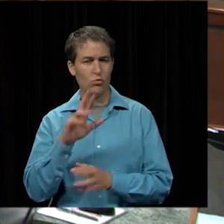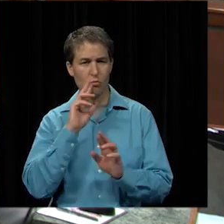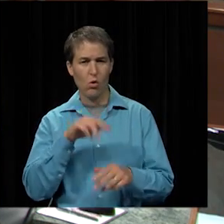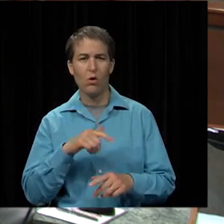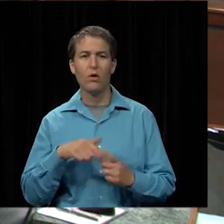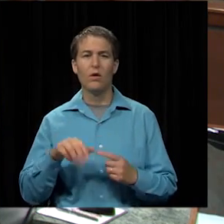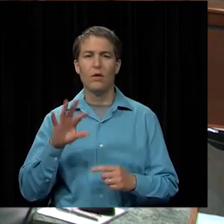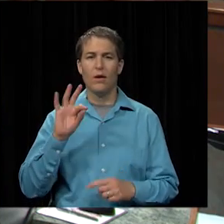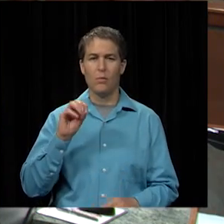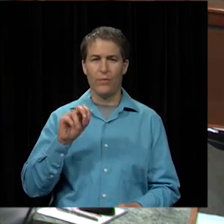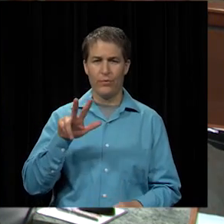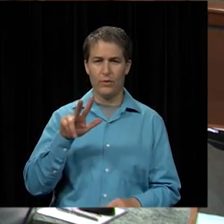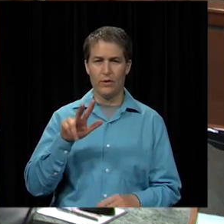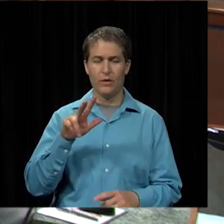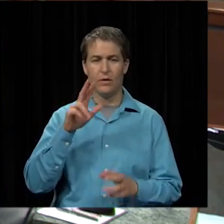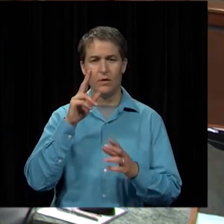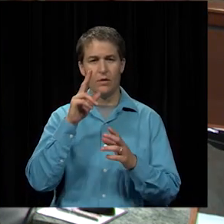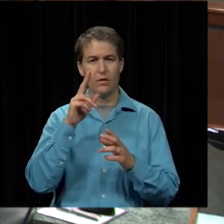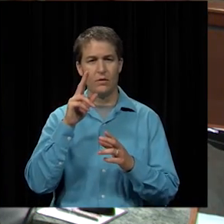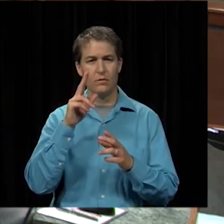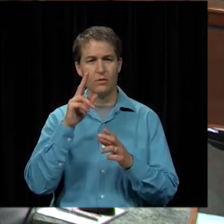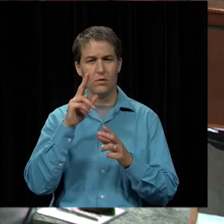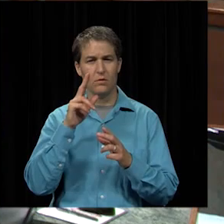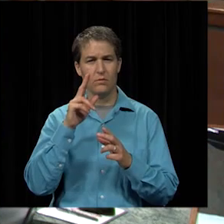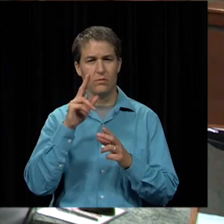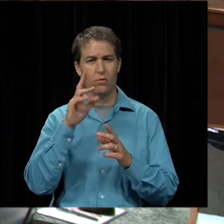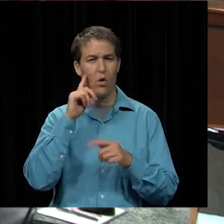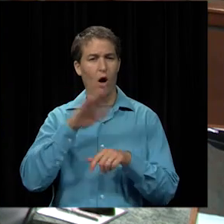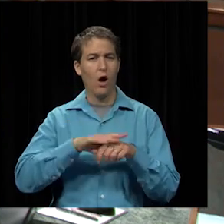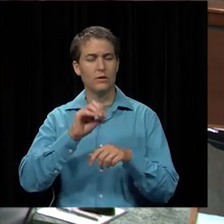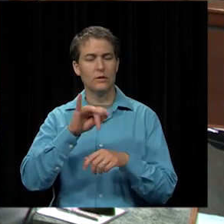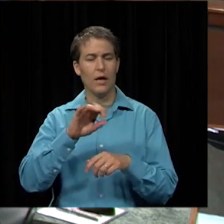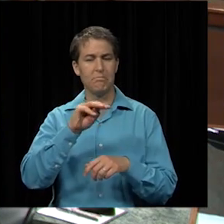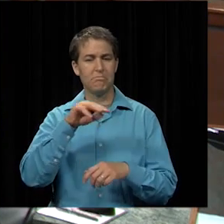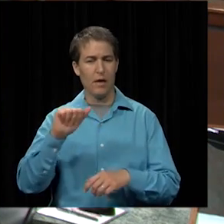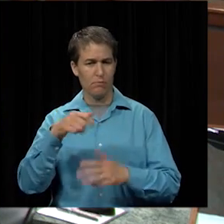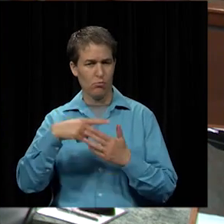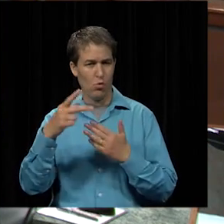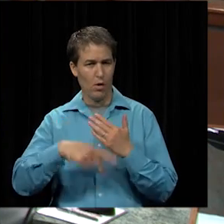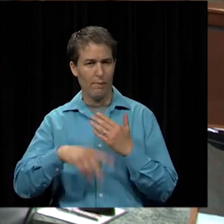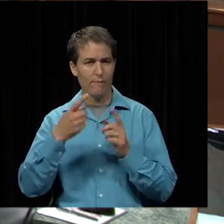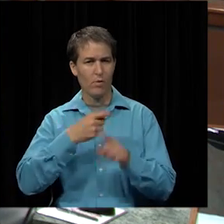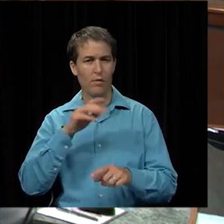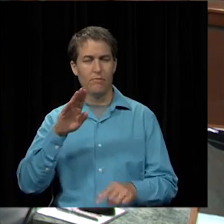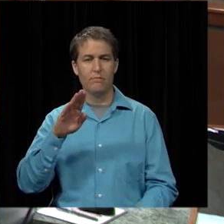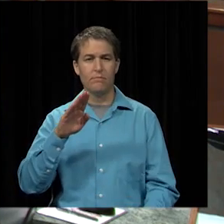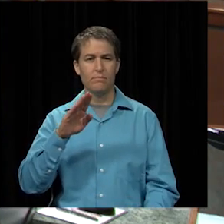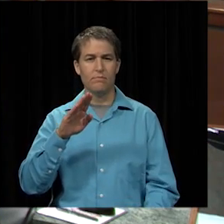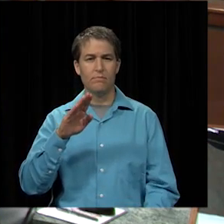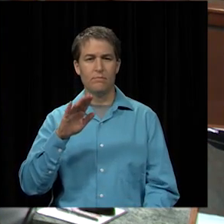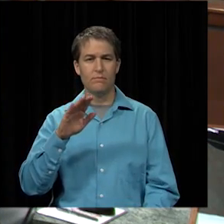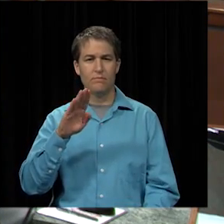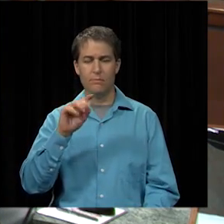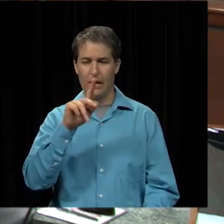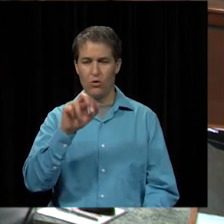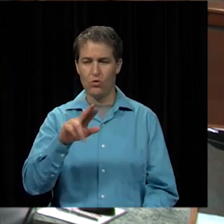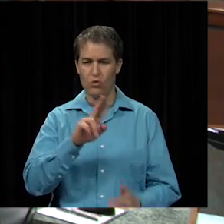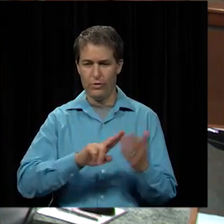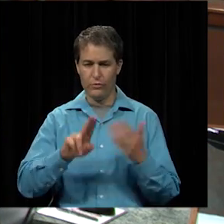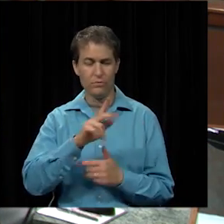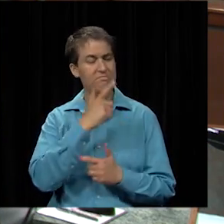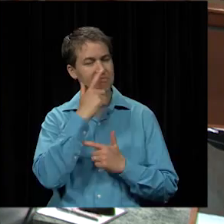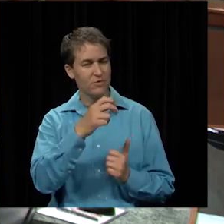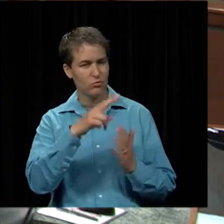Baker University for On-Site Master's Program and School Leadership, and or Building Licensure. Very interesting reading.